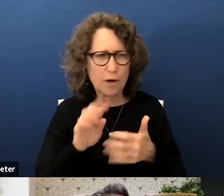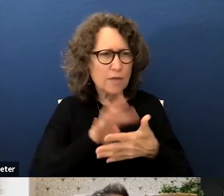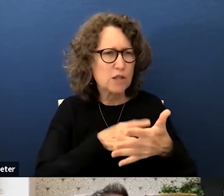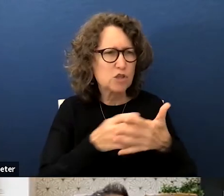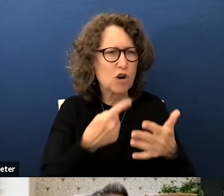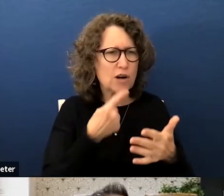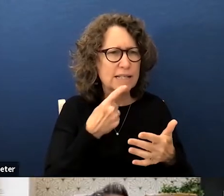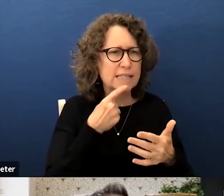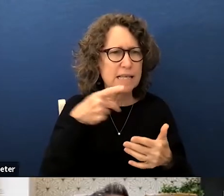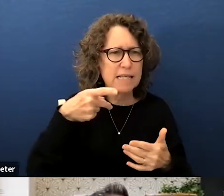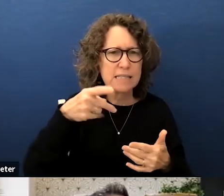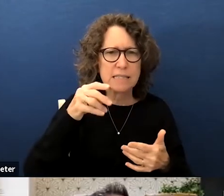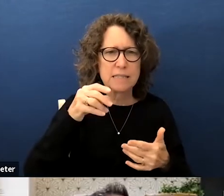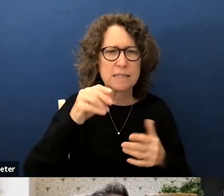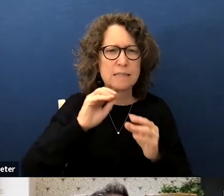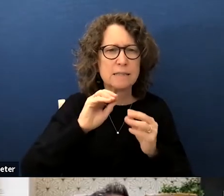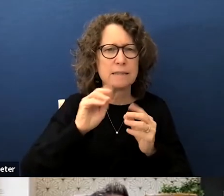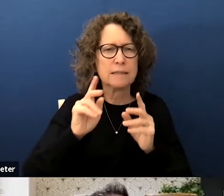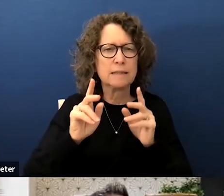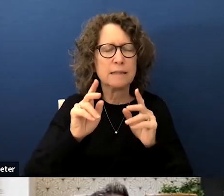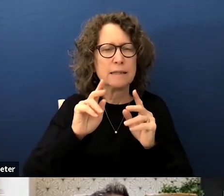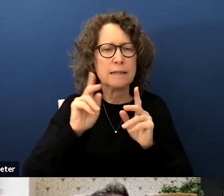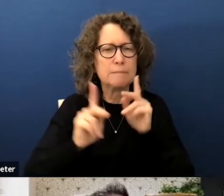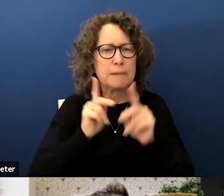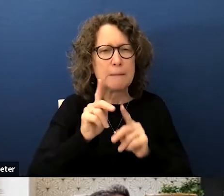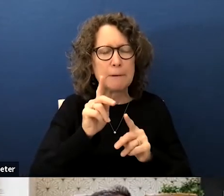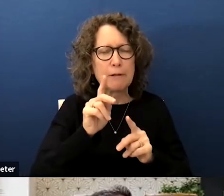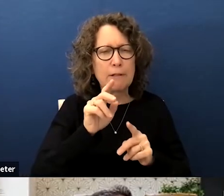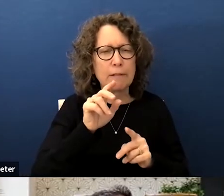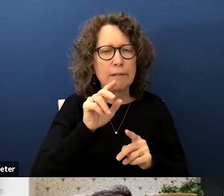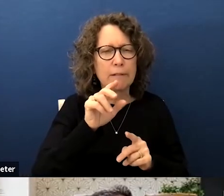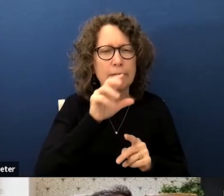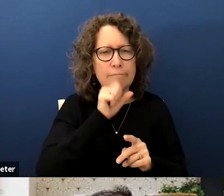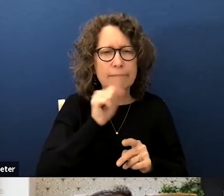population 18 and over the 2020 census